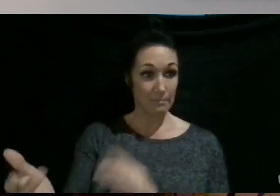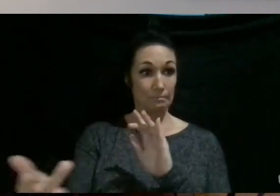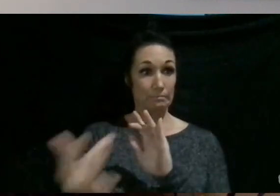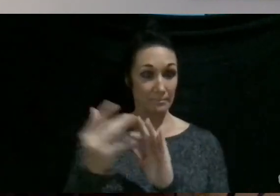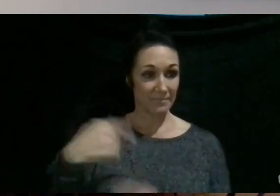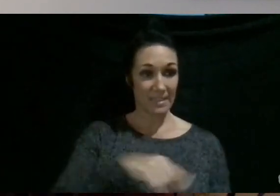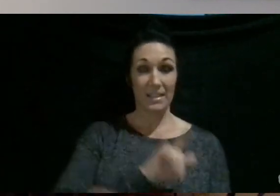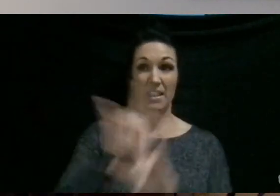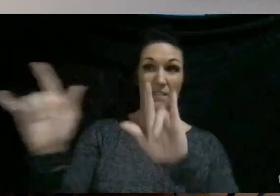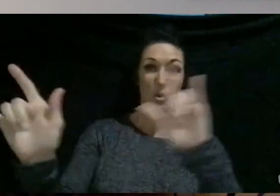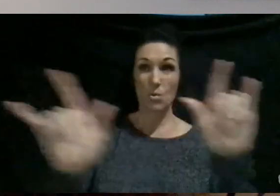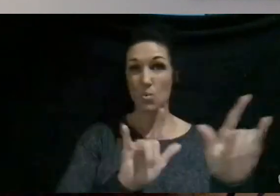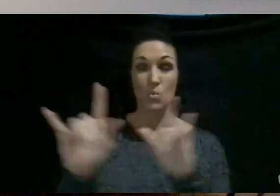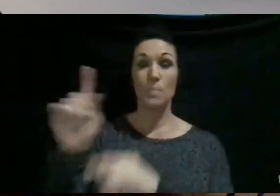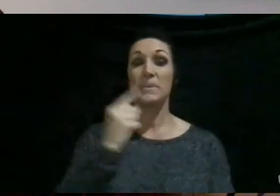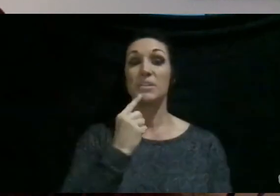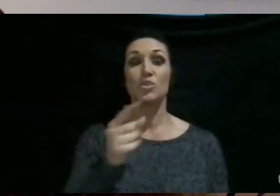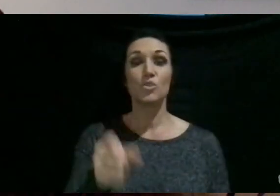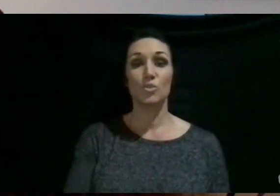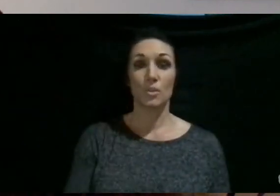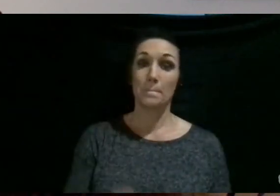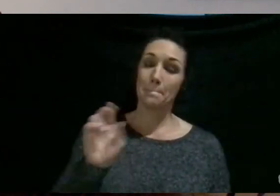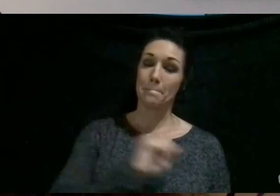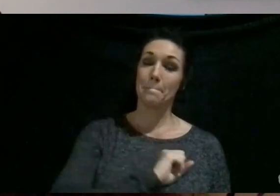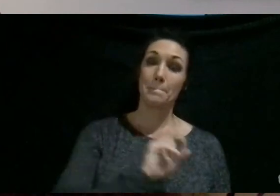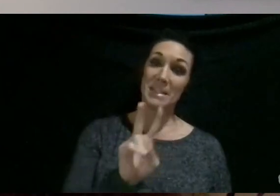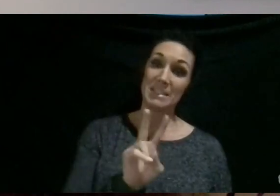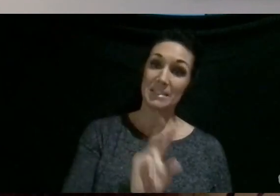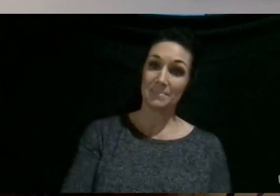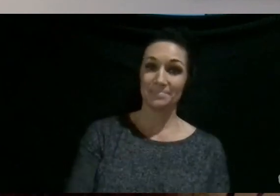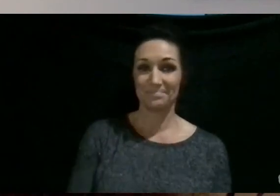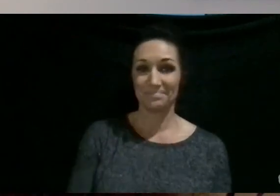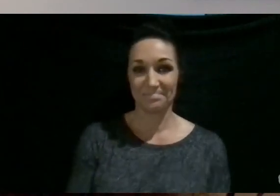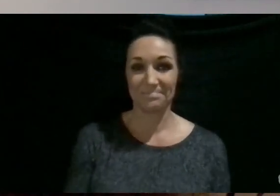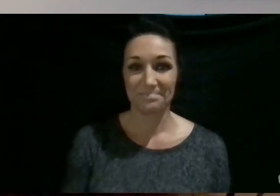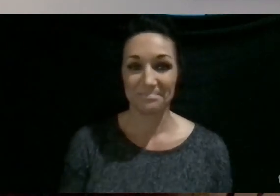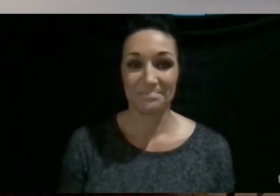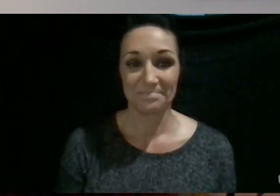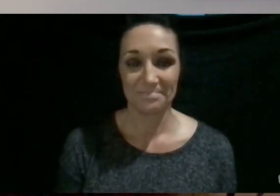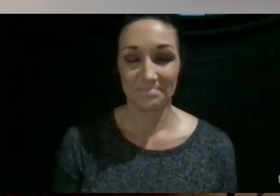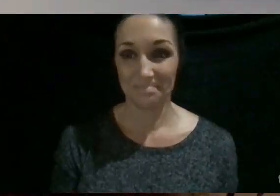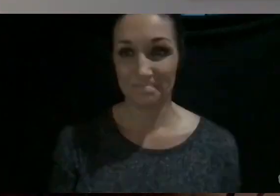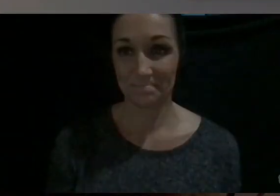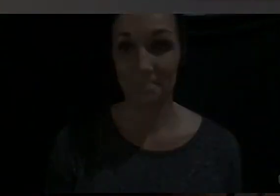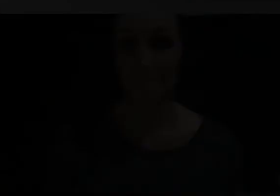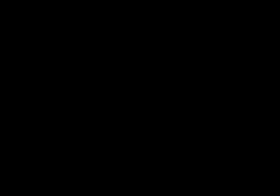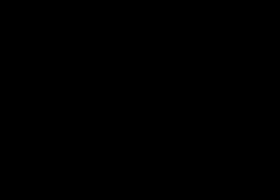We love you guys. We miss you. Peace. Peace. Peace. Peace. Peace.